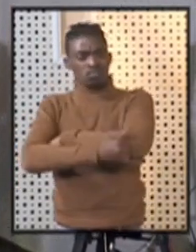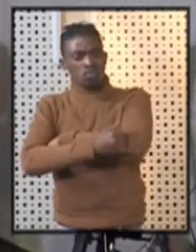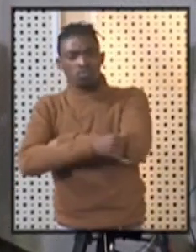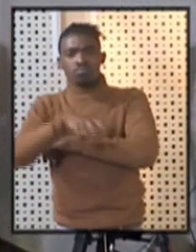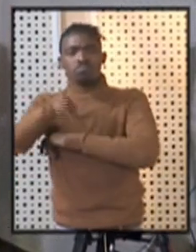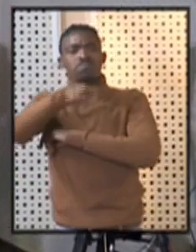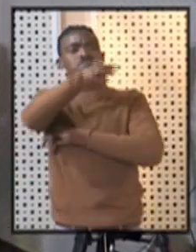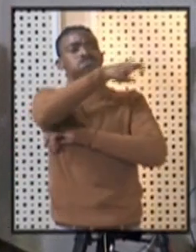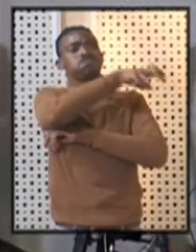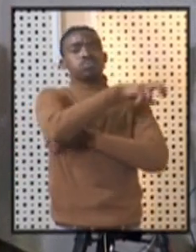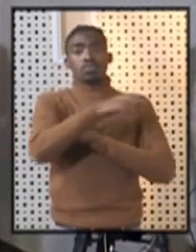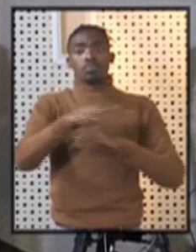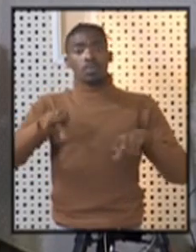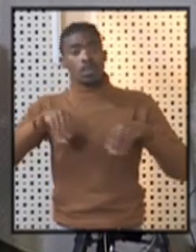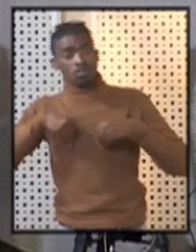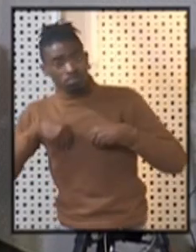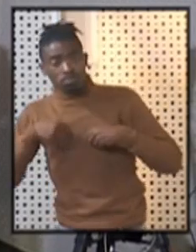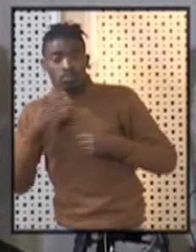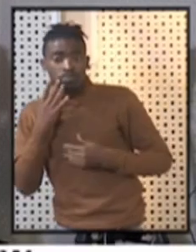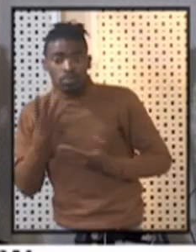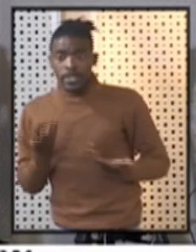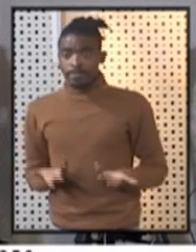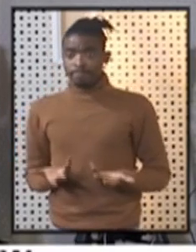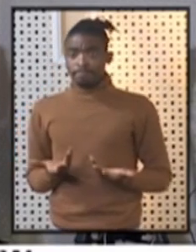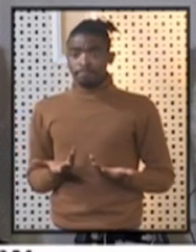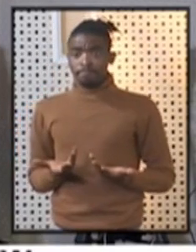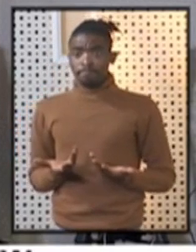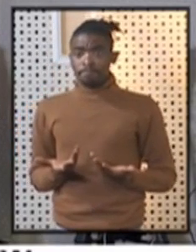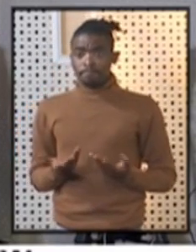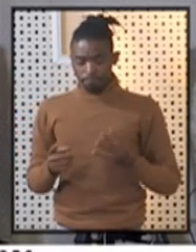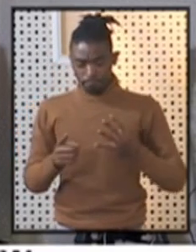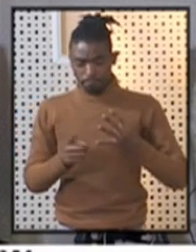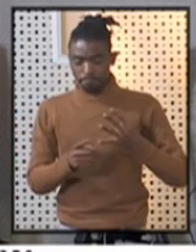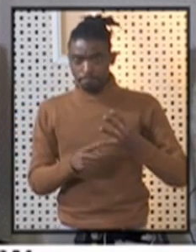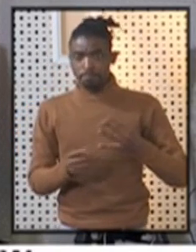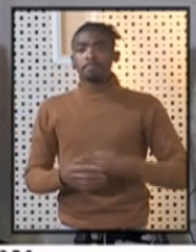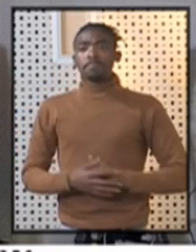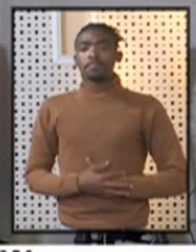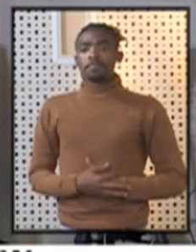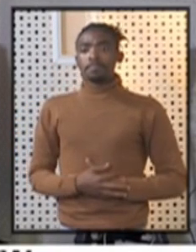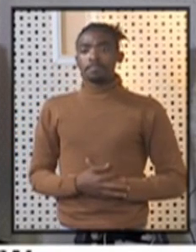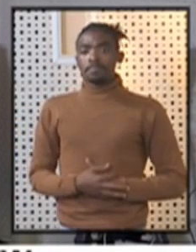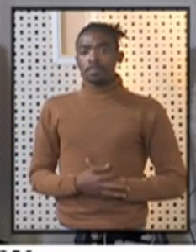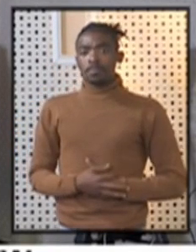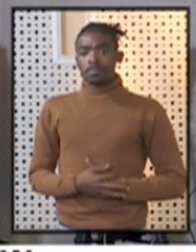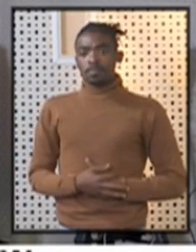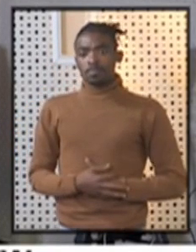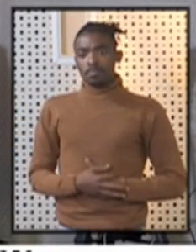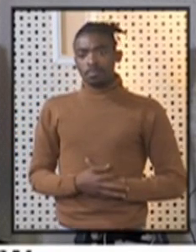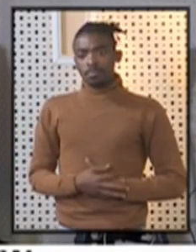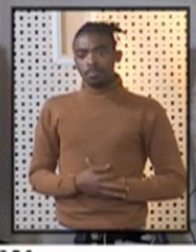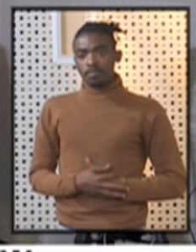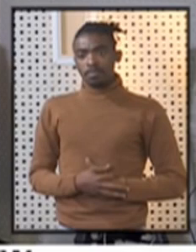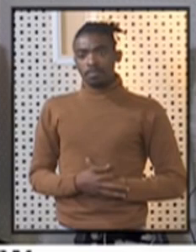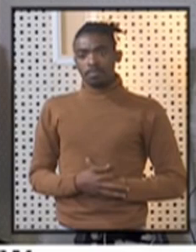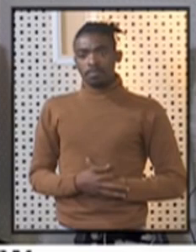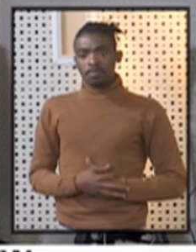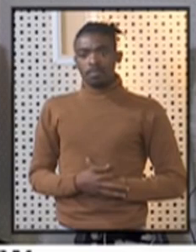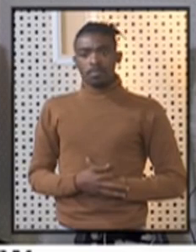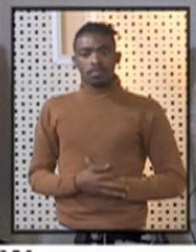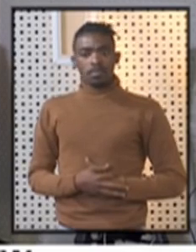Duplessis from Network24. And the question is, when will the new regulations